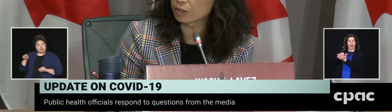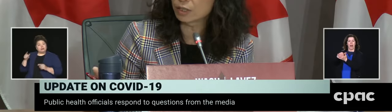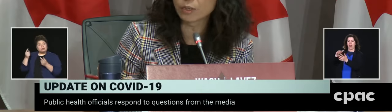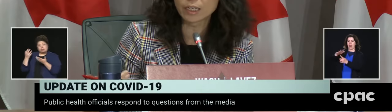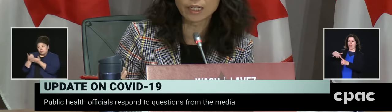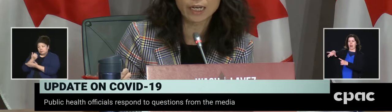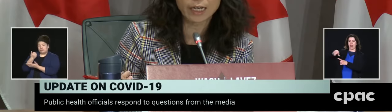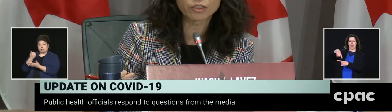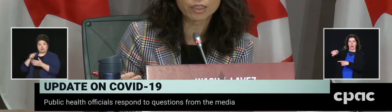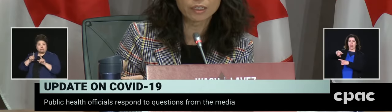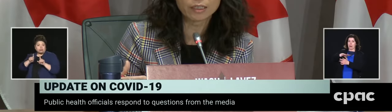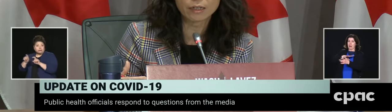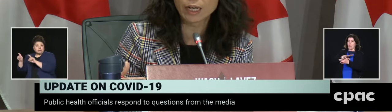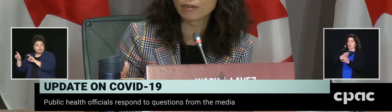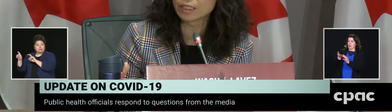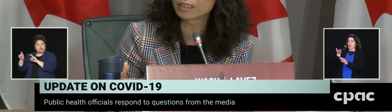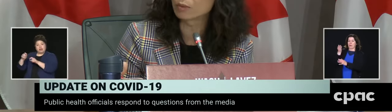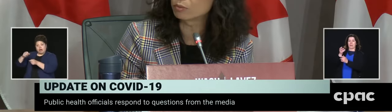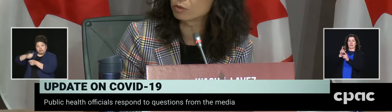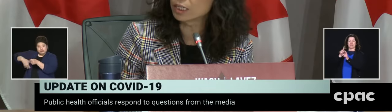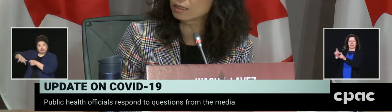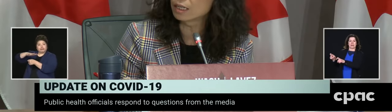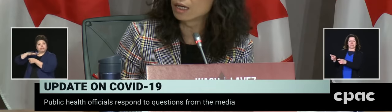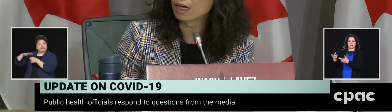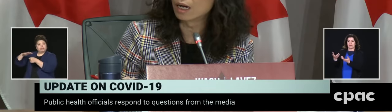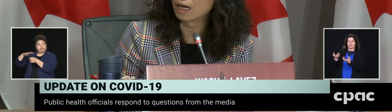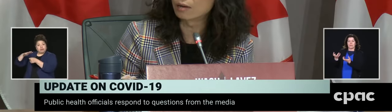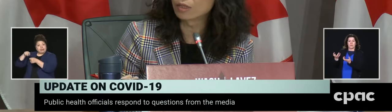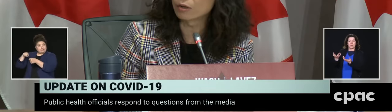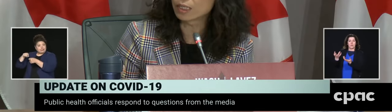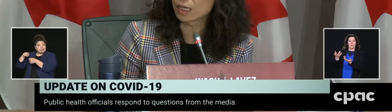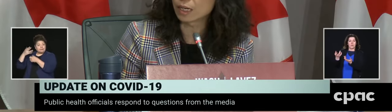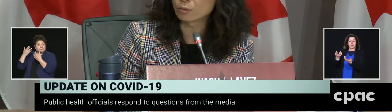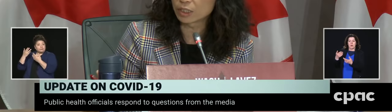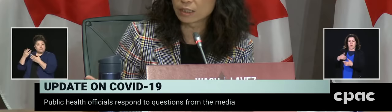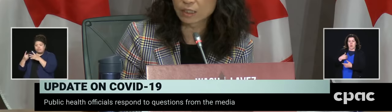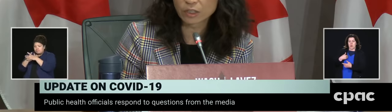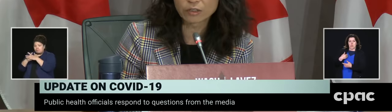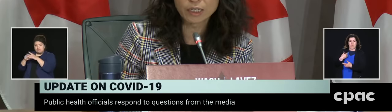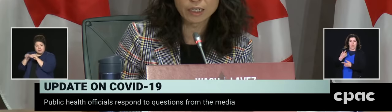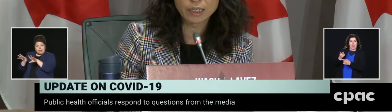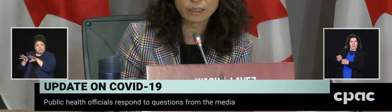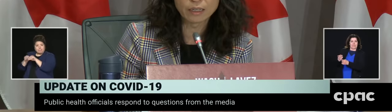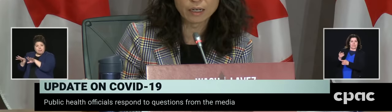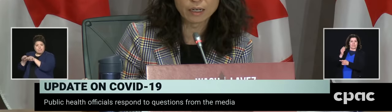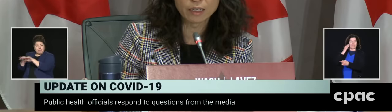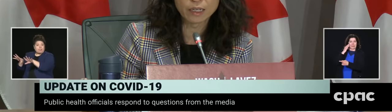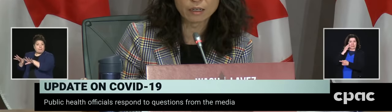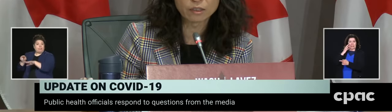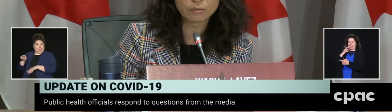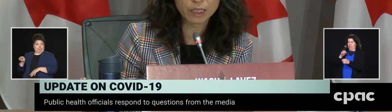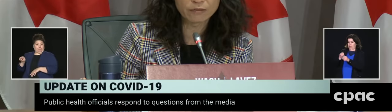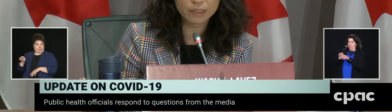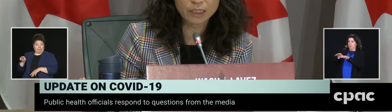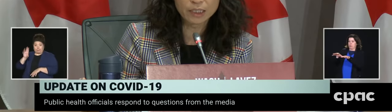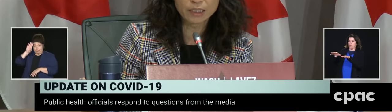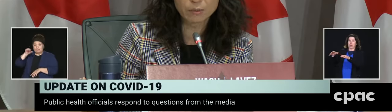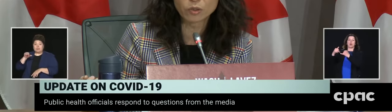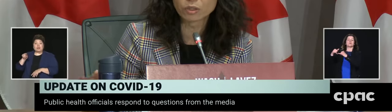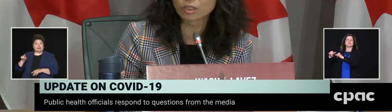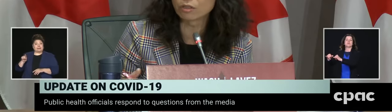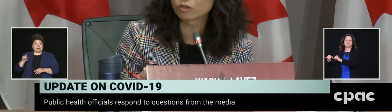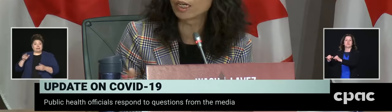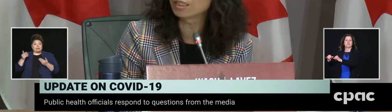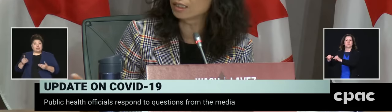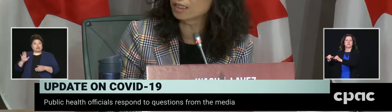that area where they're actually still having some outbreaks, knowing that outbreaks are occurring in their long-term care facilities,